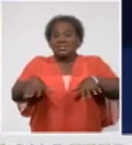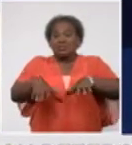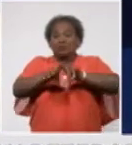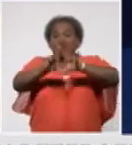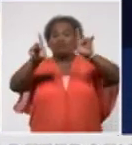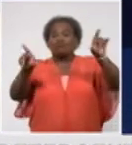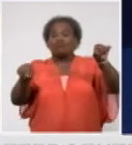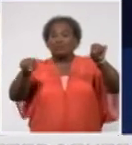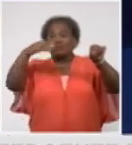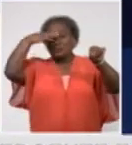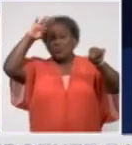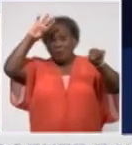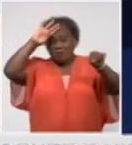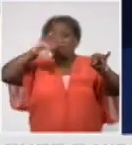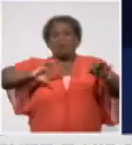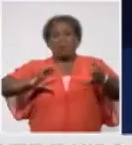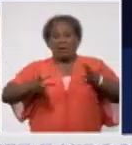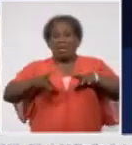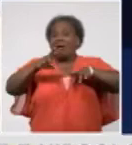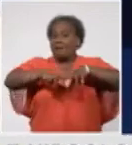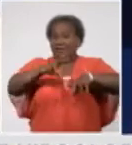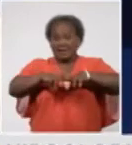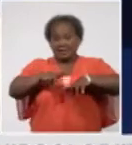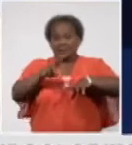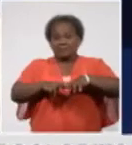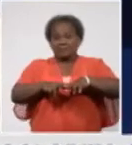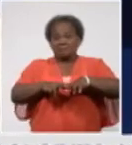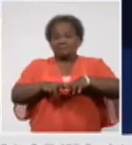Now we are going to turn our attention to the world.